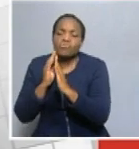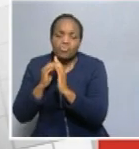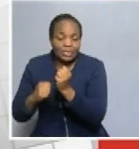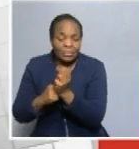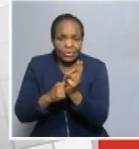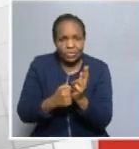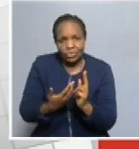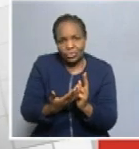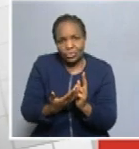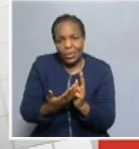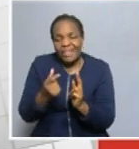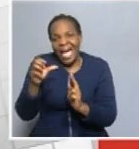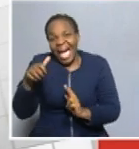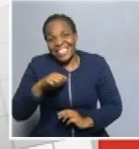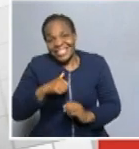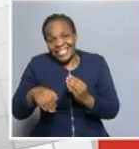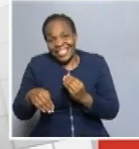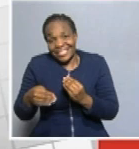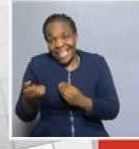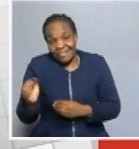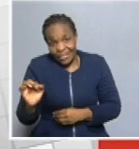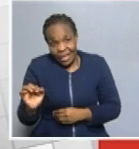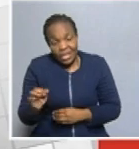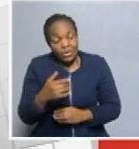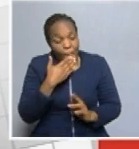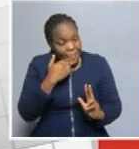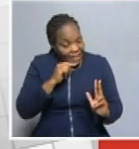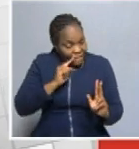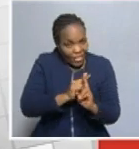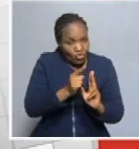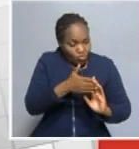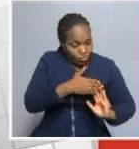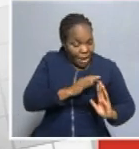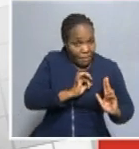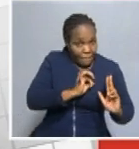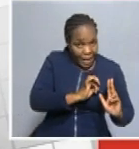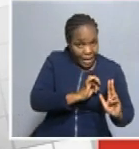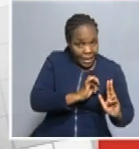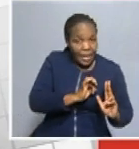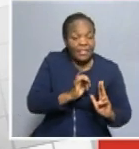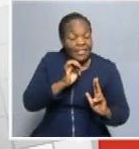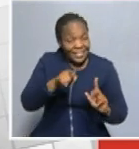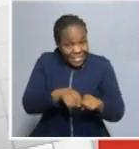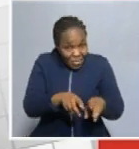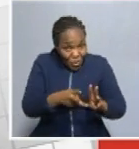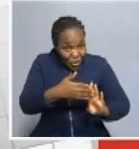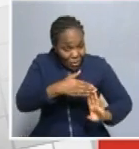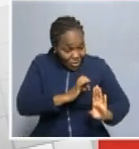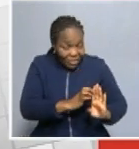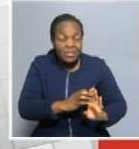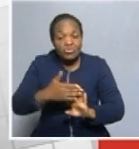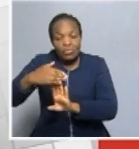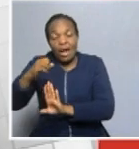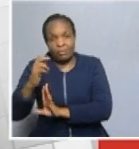they may have comorbidities. So look after yourself, because if you do that, you are also looking out for the people